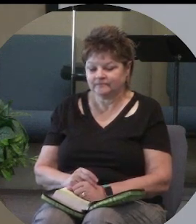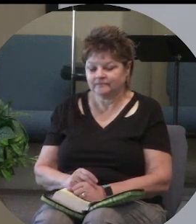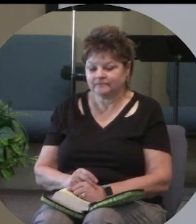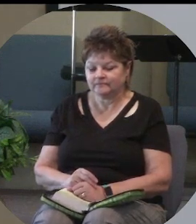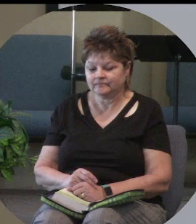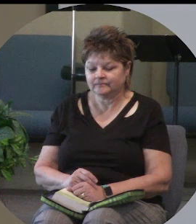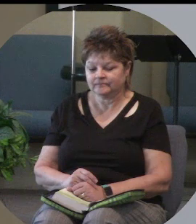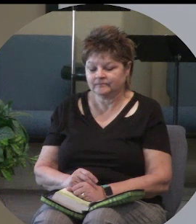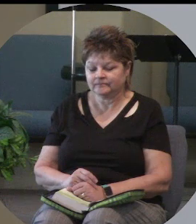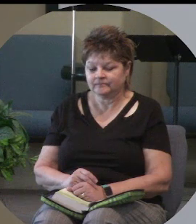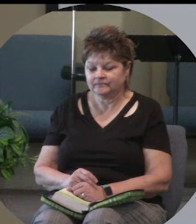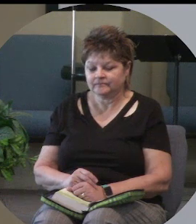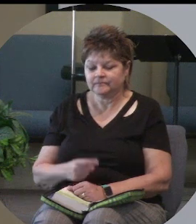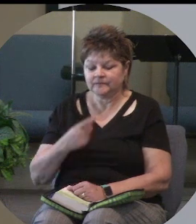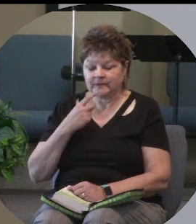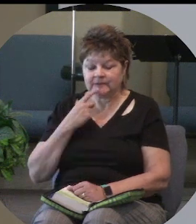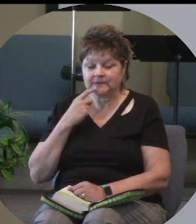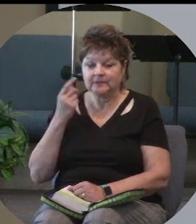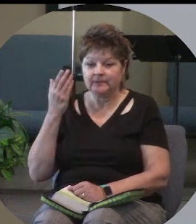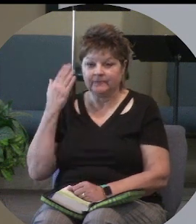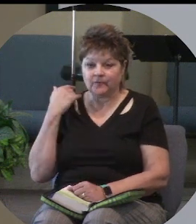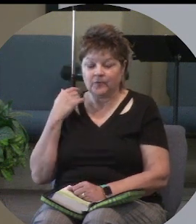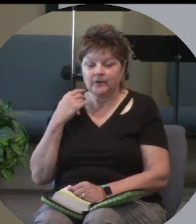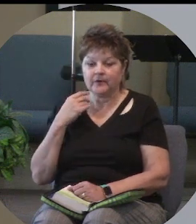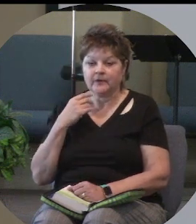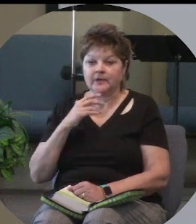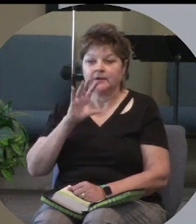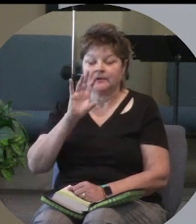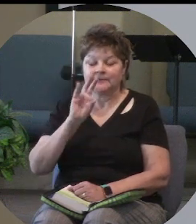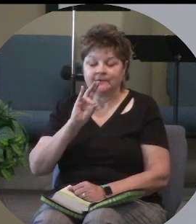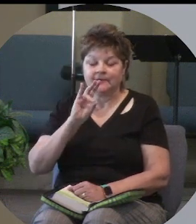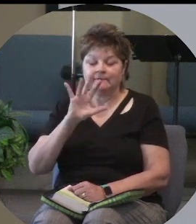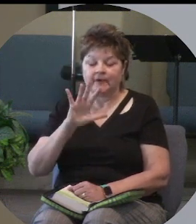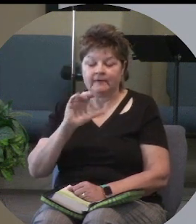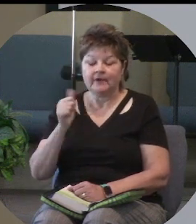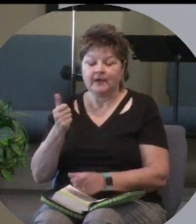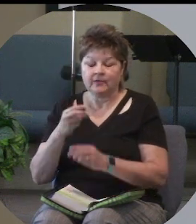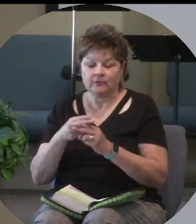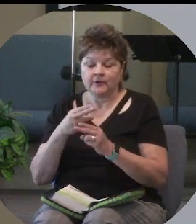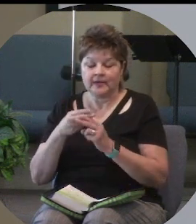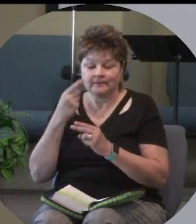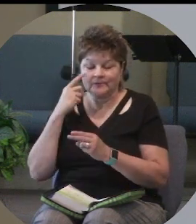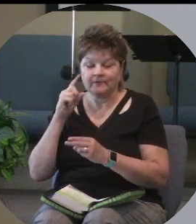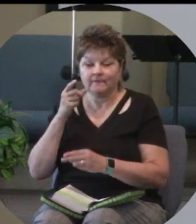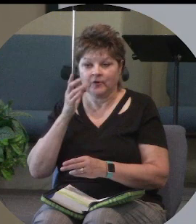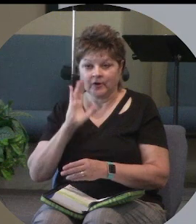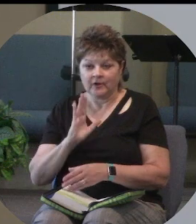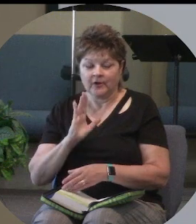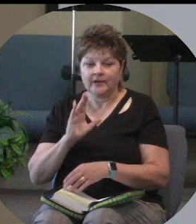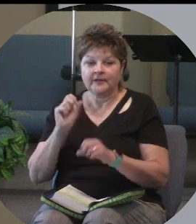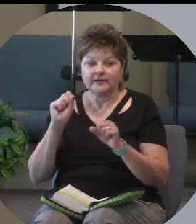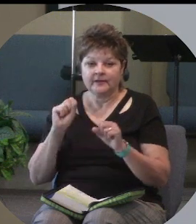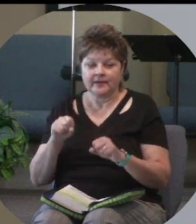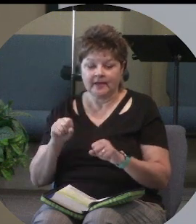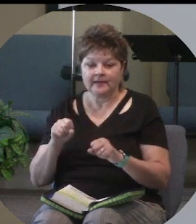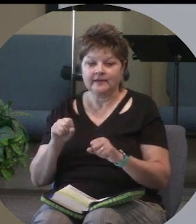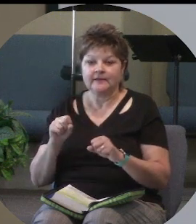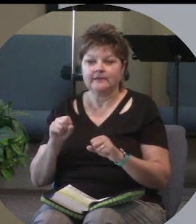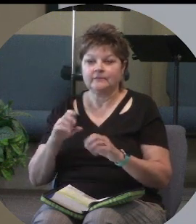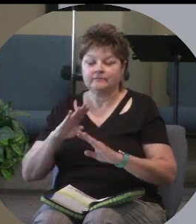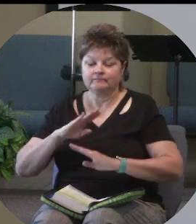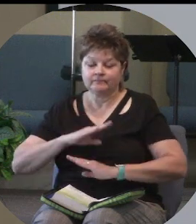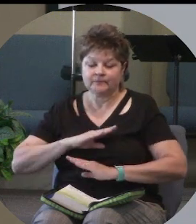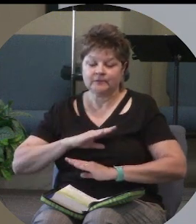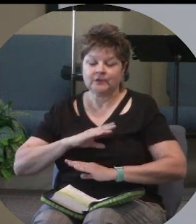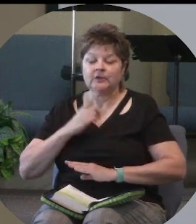and like I said there were 75 other names for God that can meet someone's need